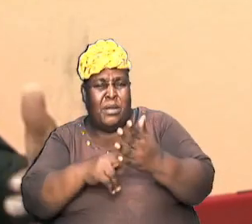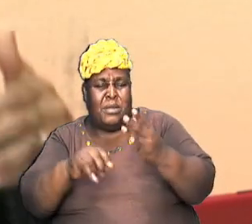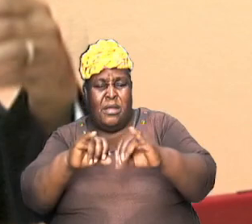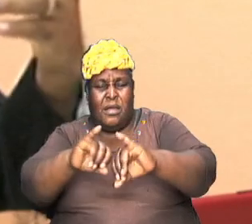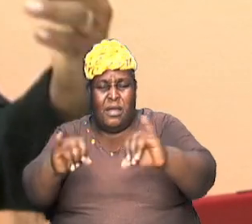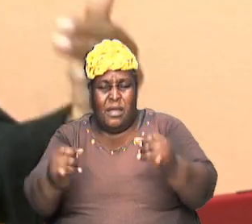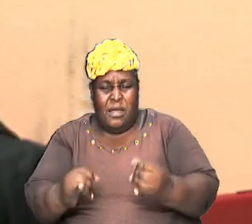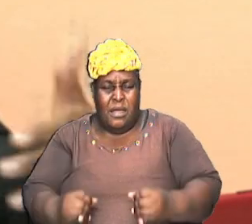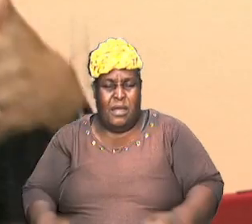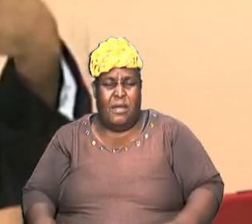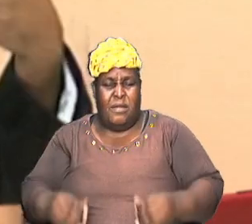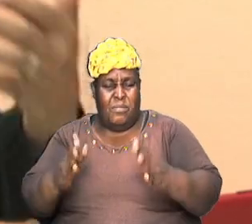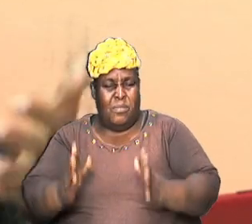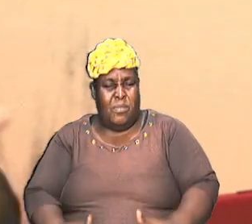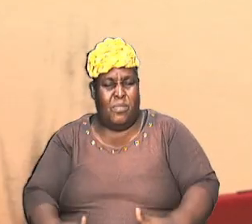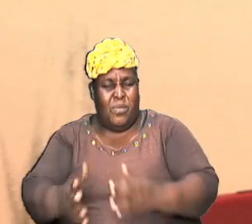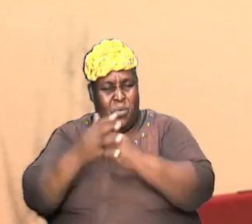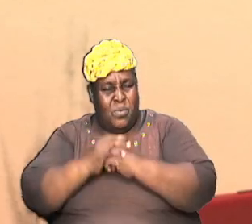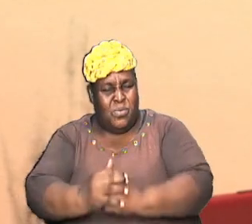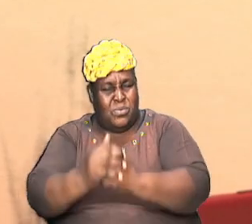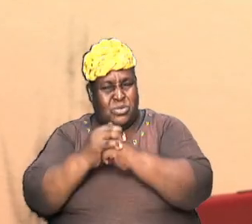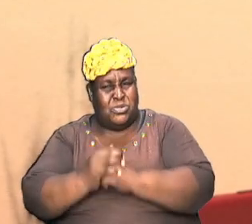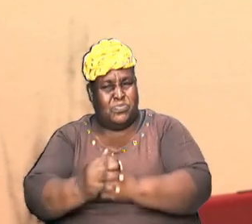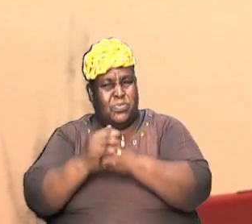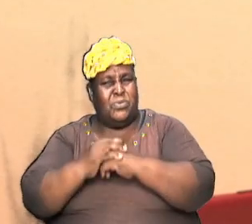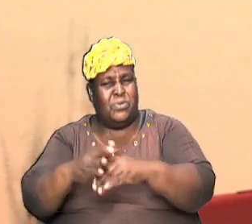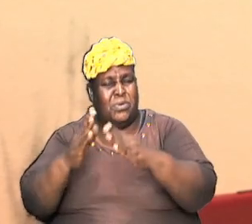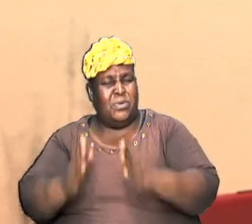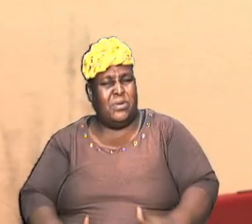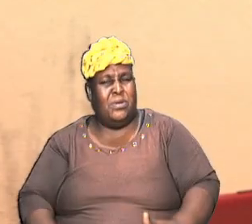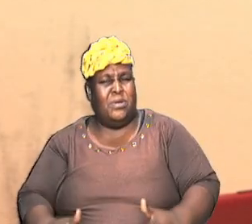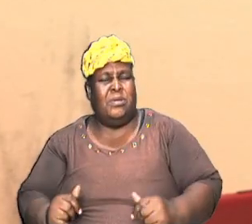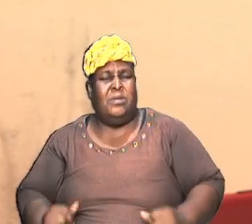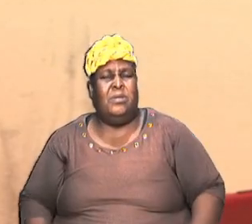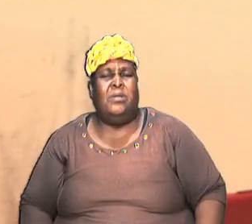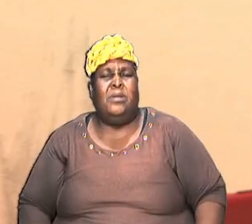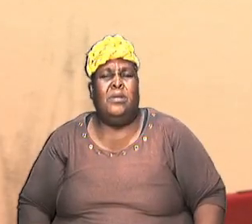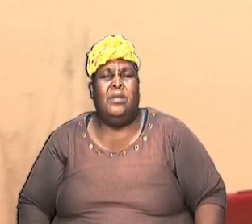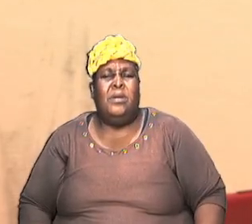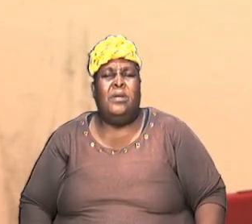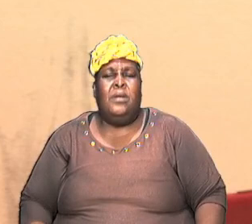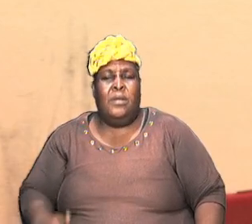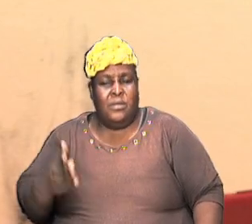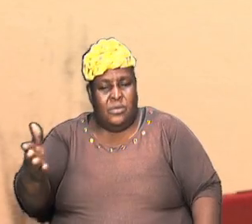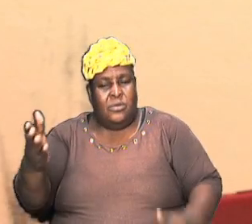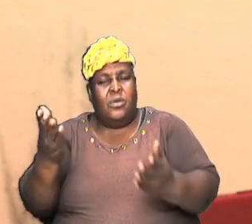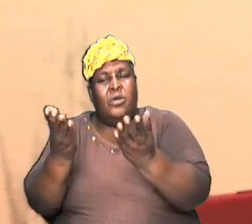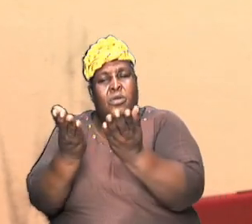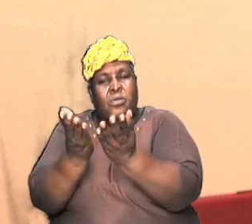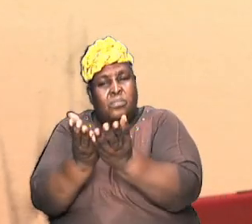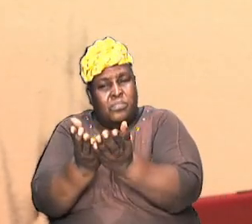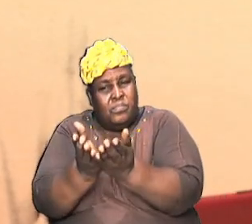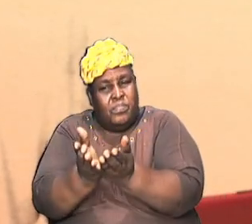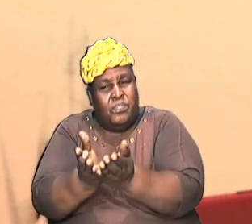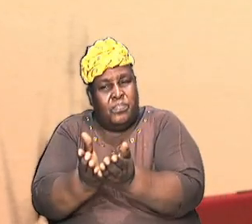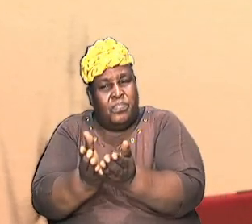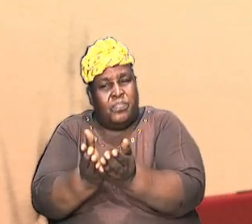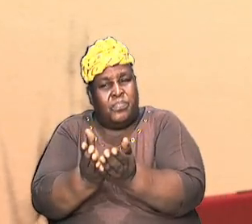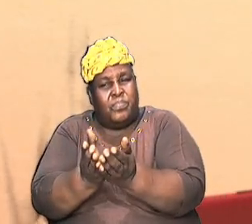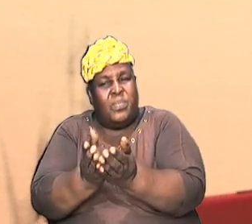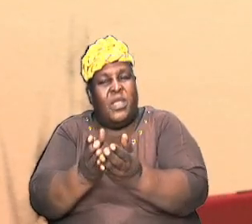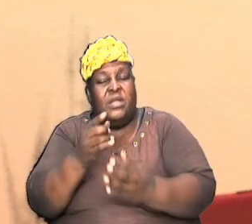idol worshiping and so forth there's a book that